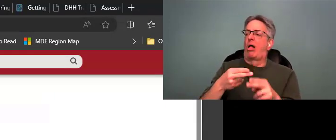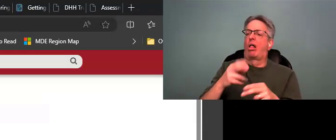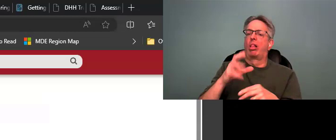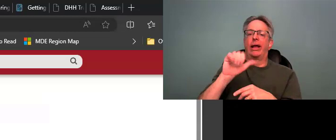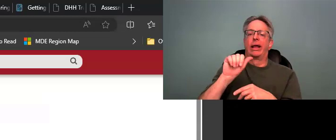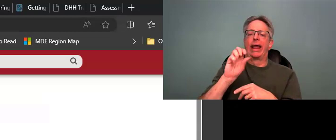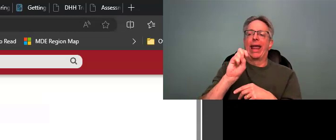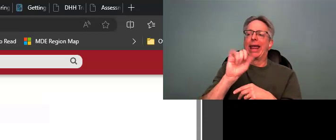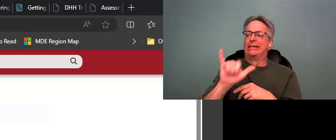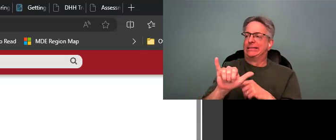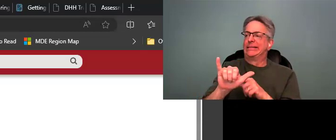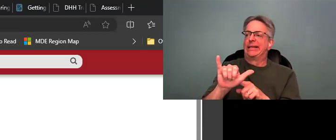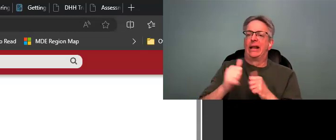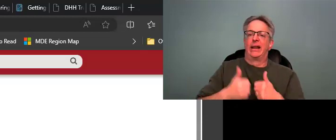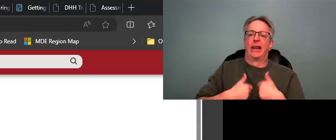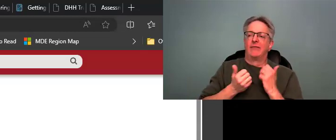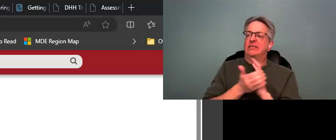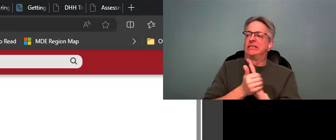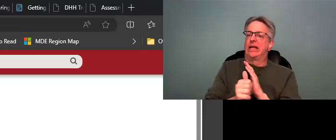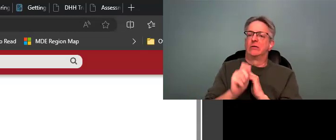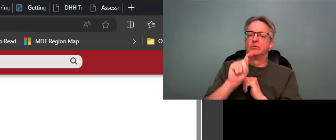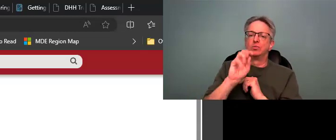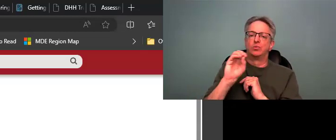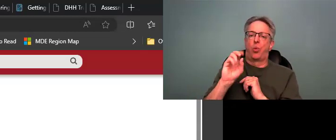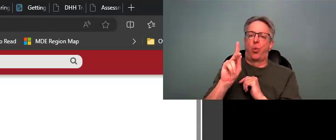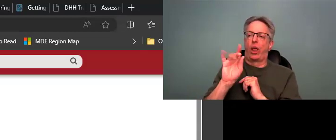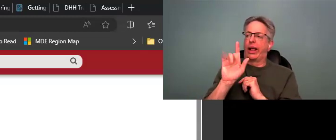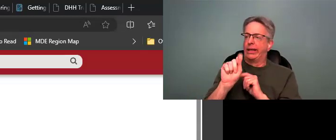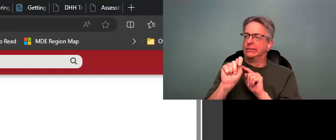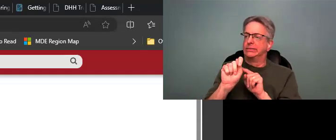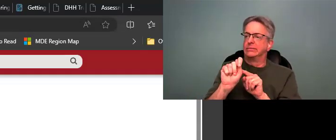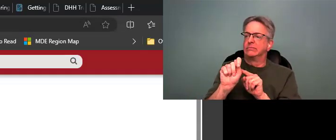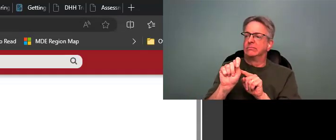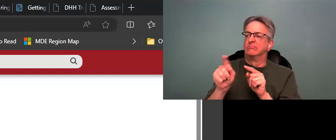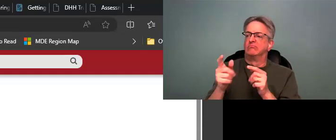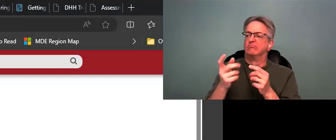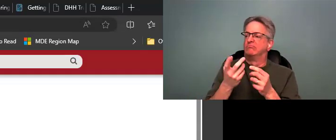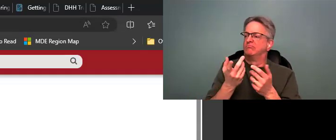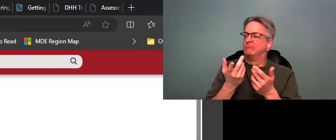Also we have what's called the Casey life skills toolkit.